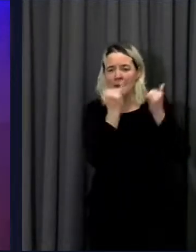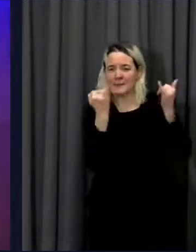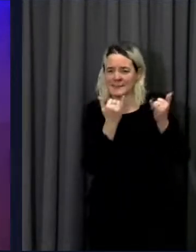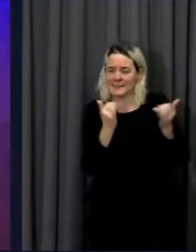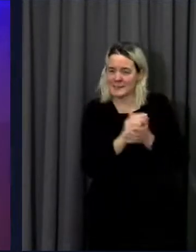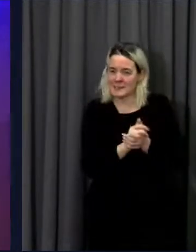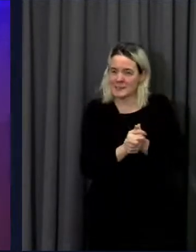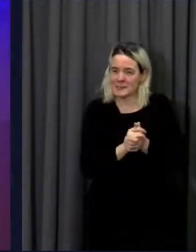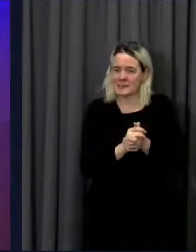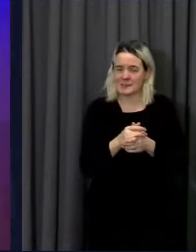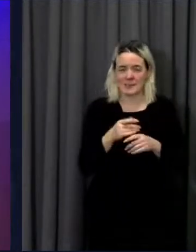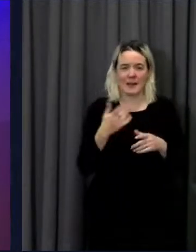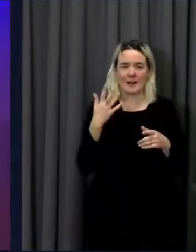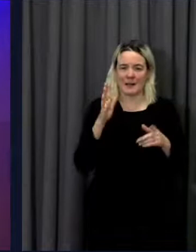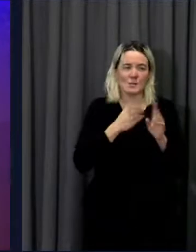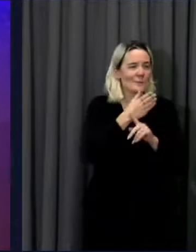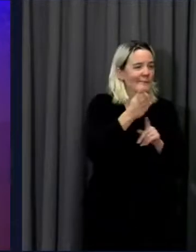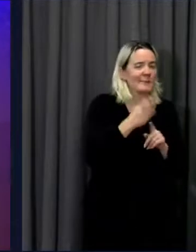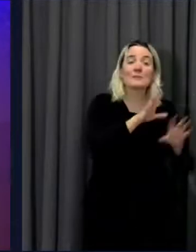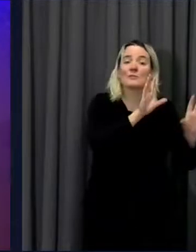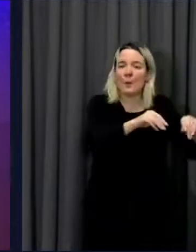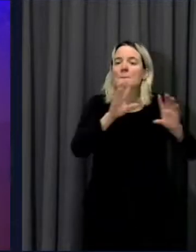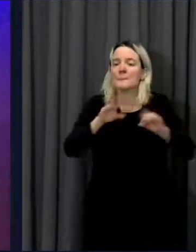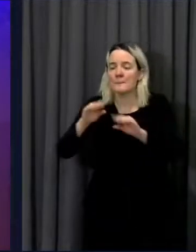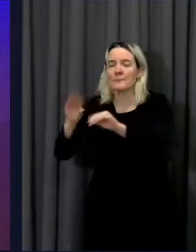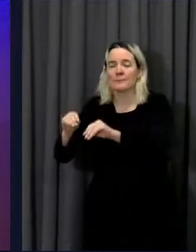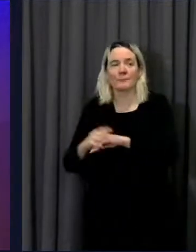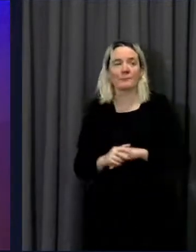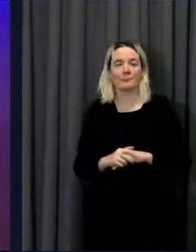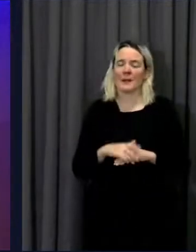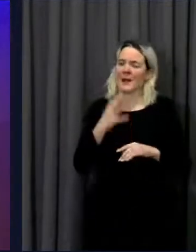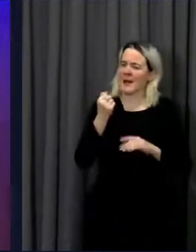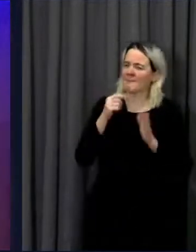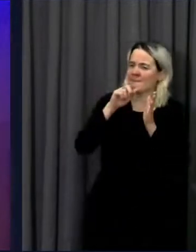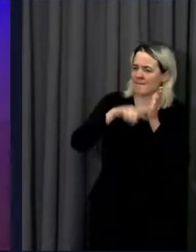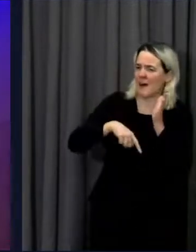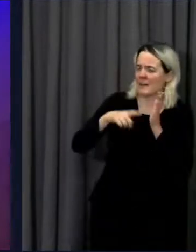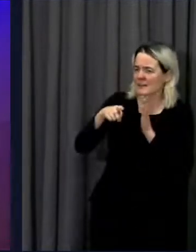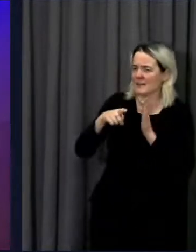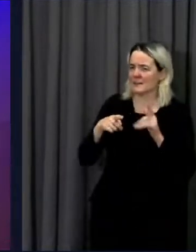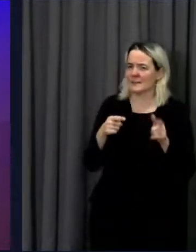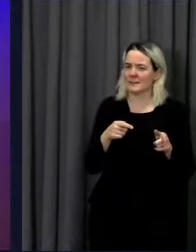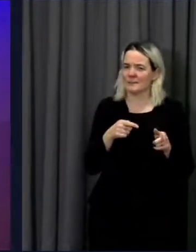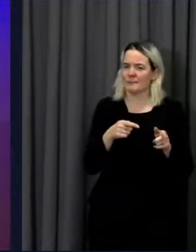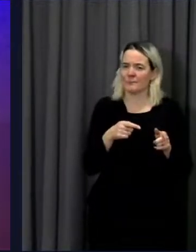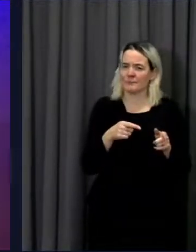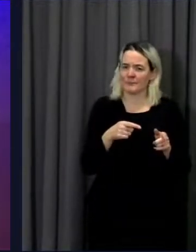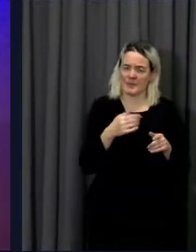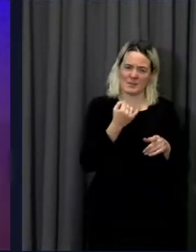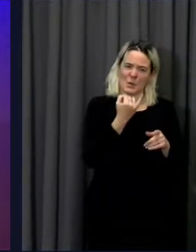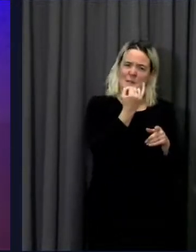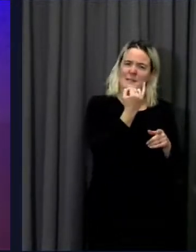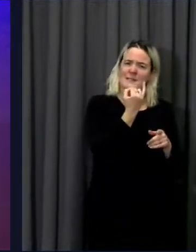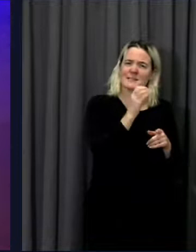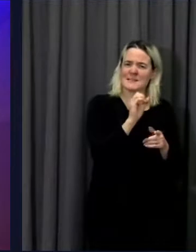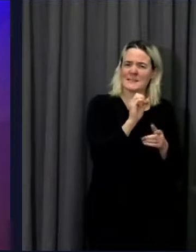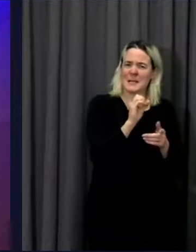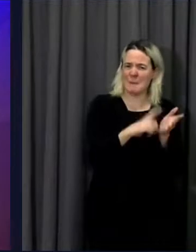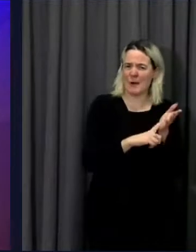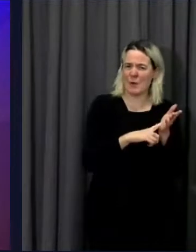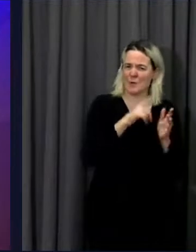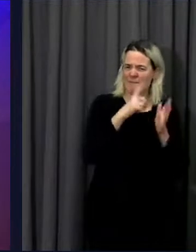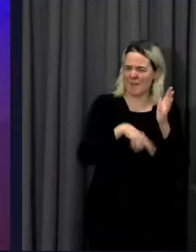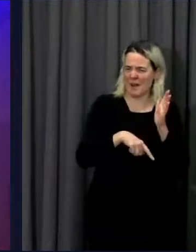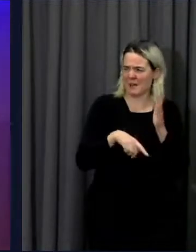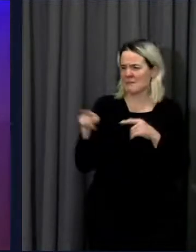which is reduced of course to £30 if they're paid within the first two weeks. Compare that to England with £800. Is this still not an argument